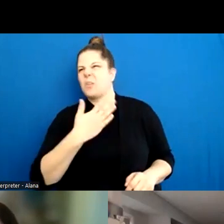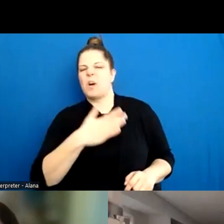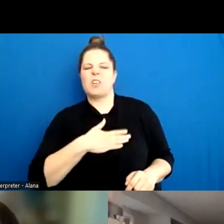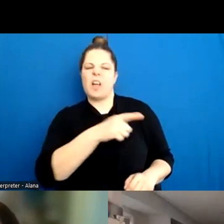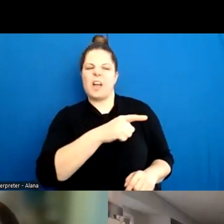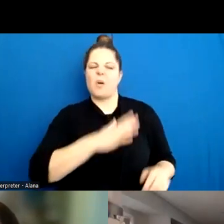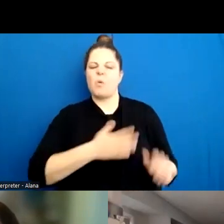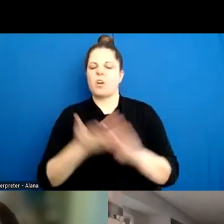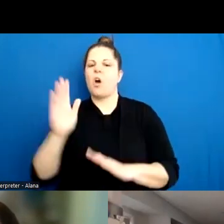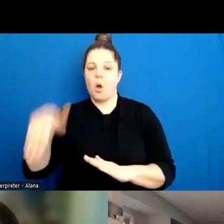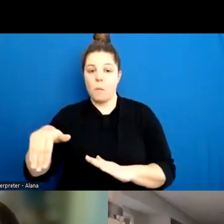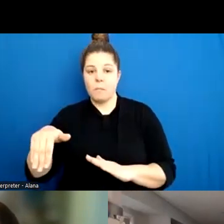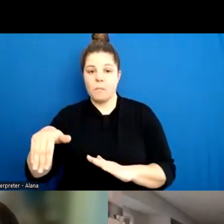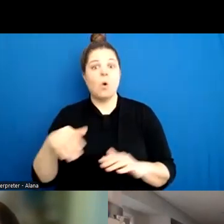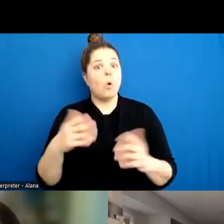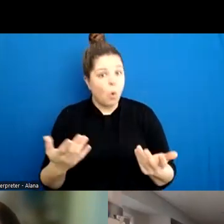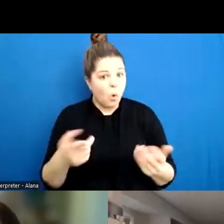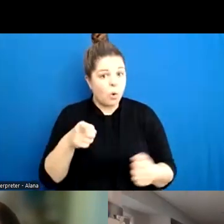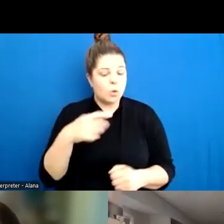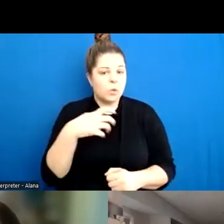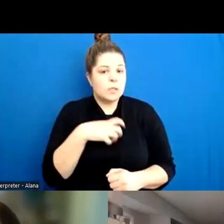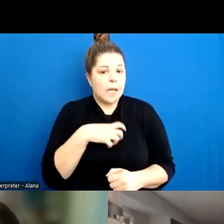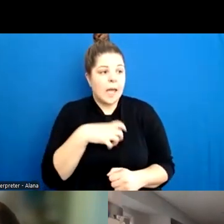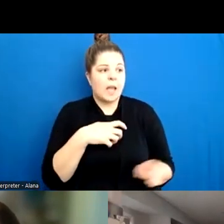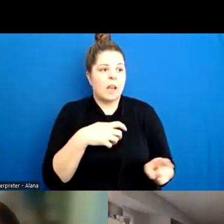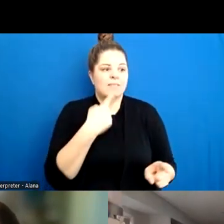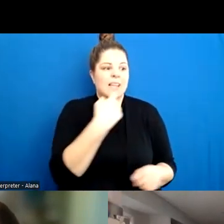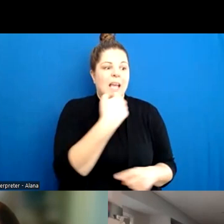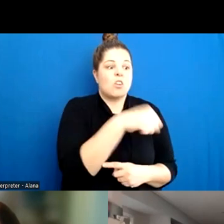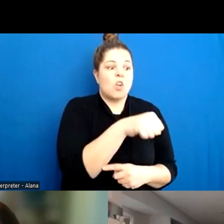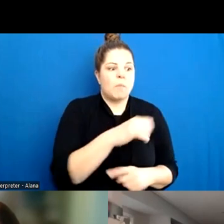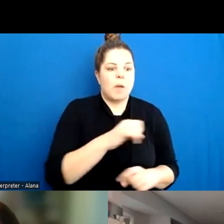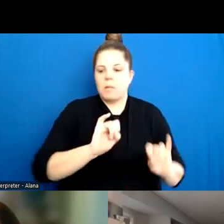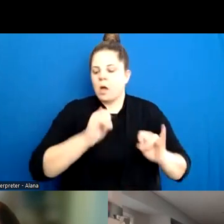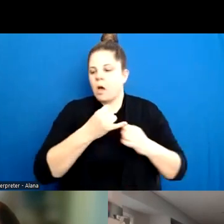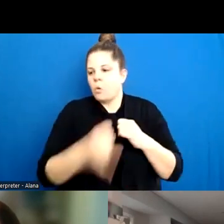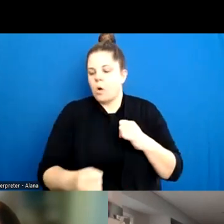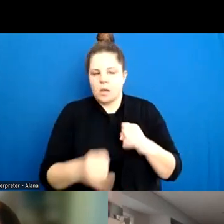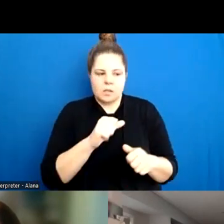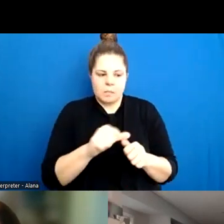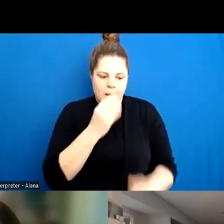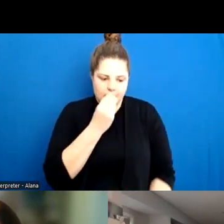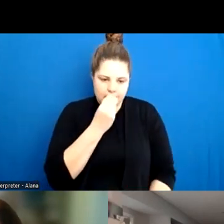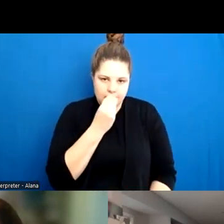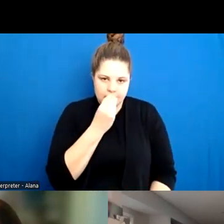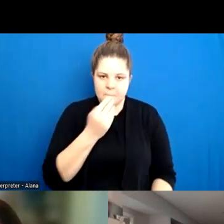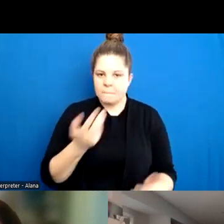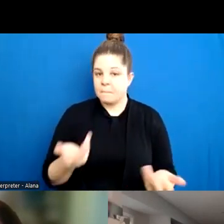home? Or are you scared that something bad could happen, something worse than your consent being violated?